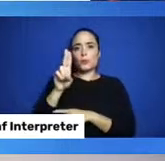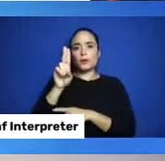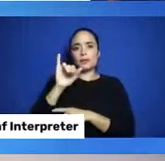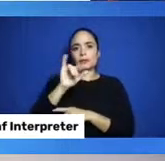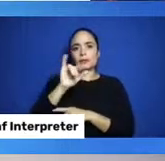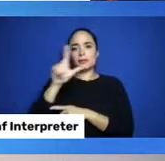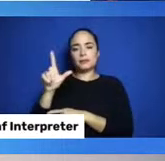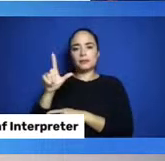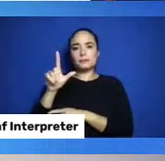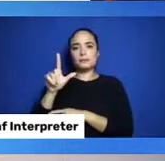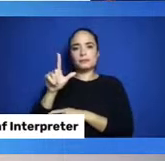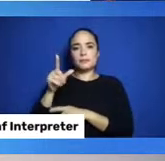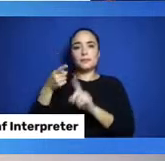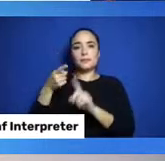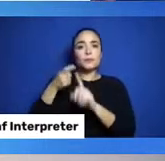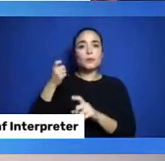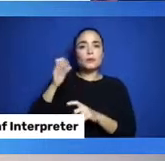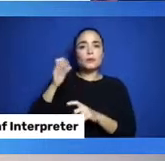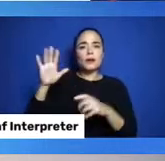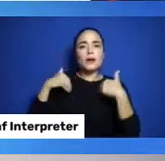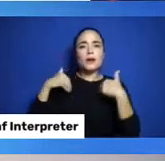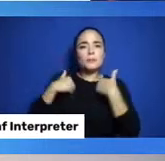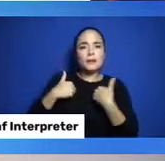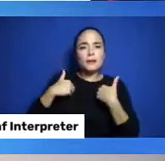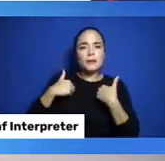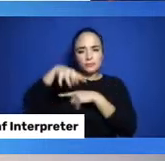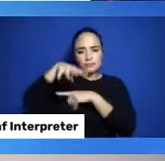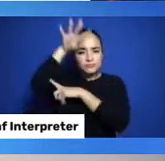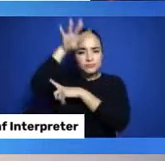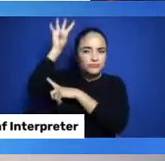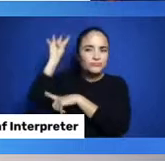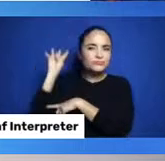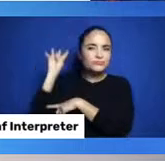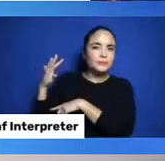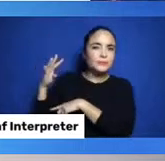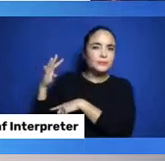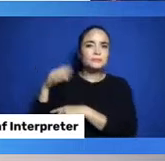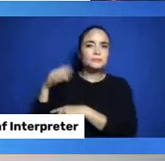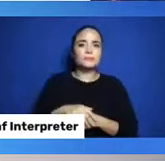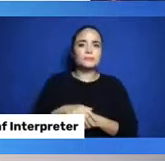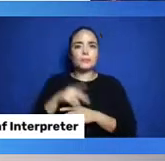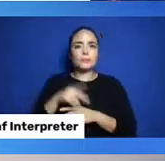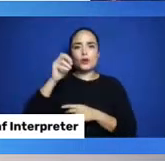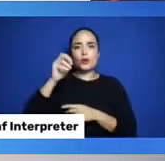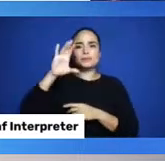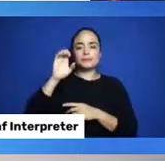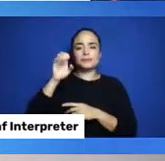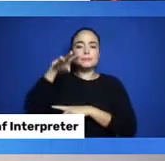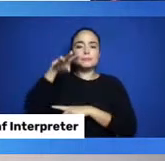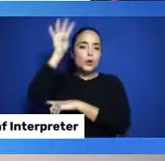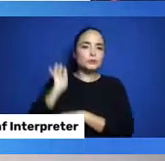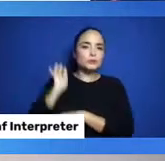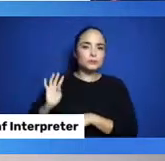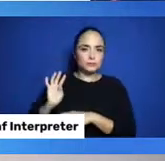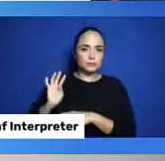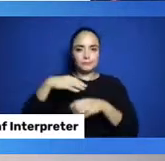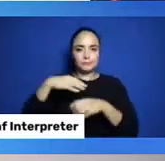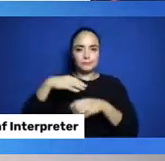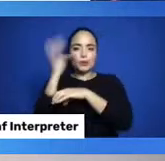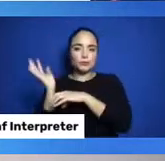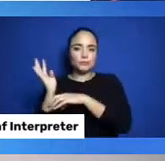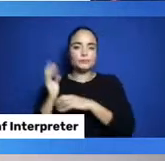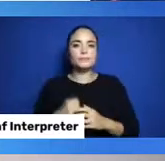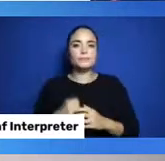quills and birch bark that have been dyed. It's so fantastic that our people took the time